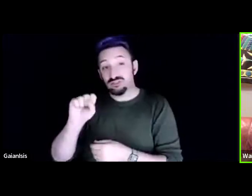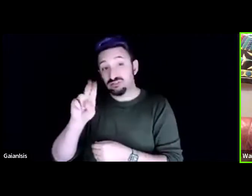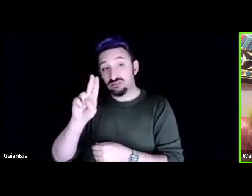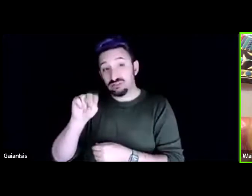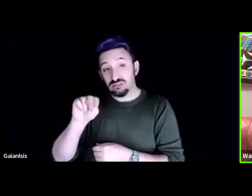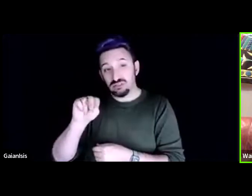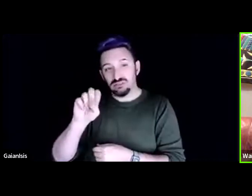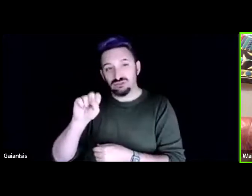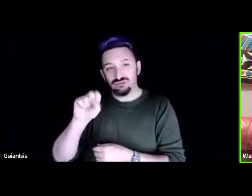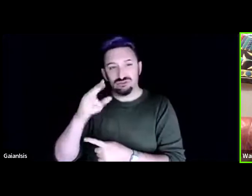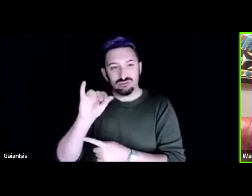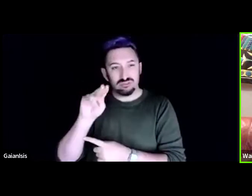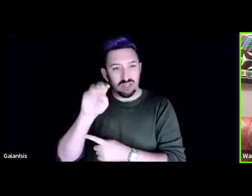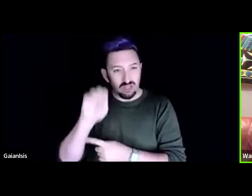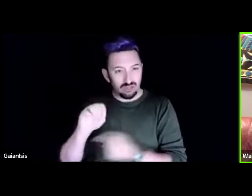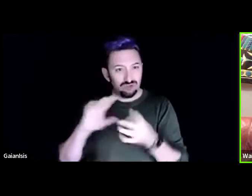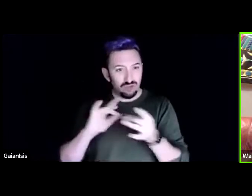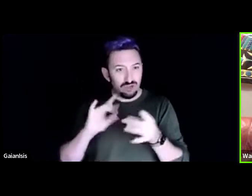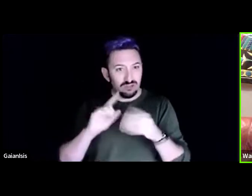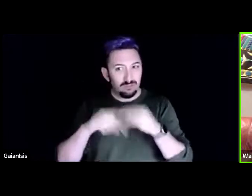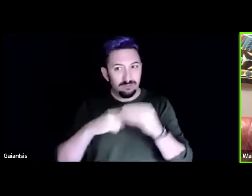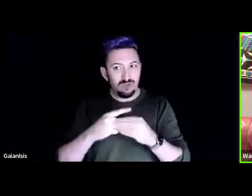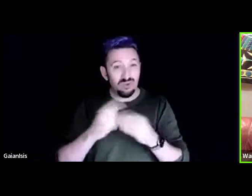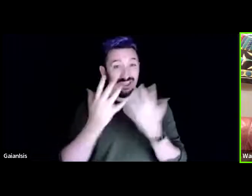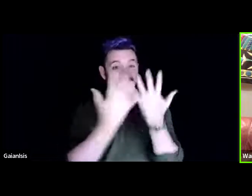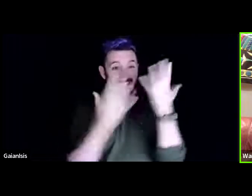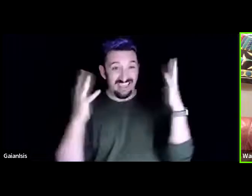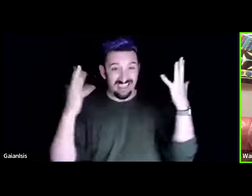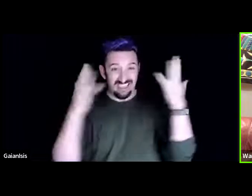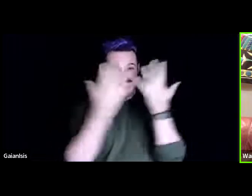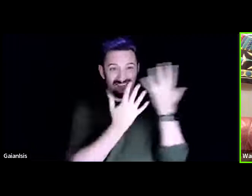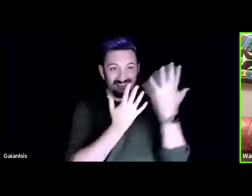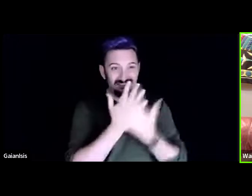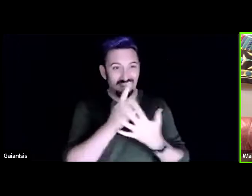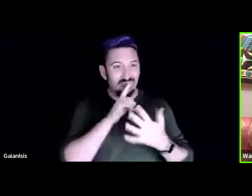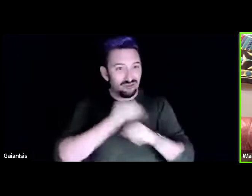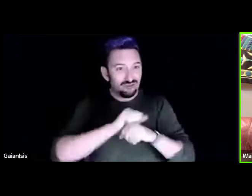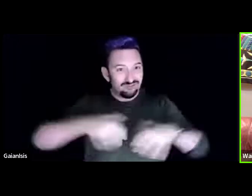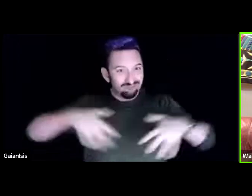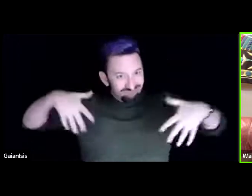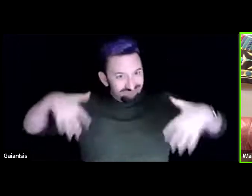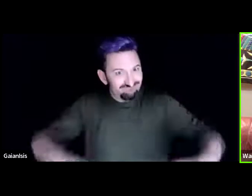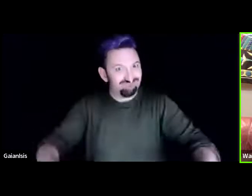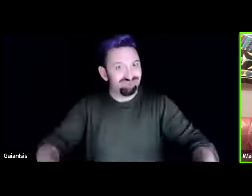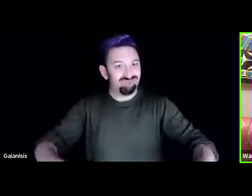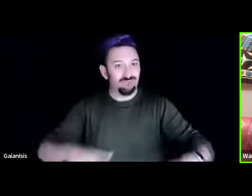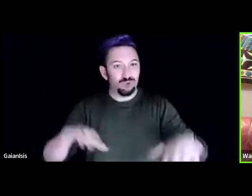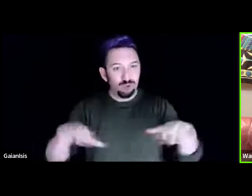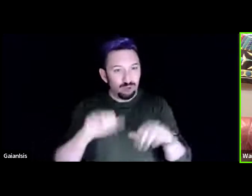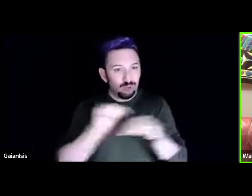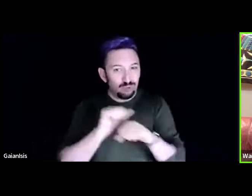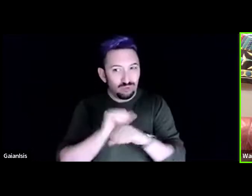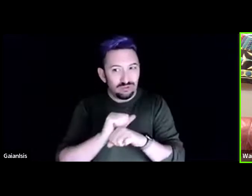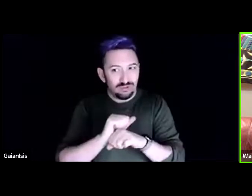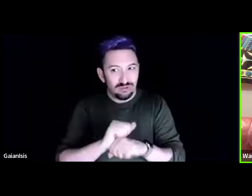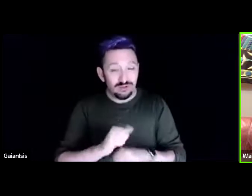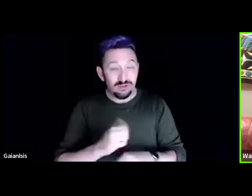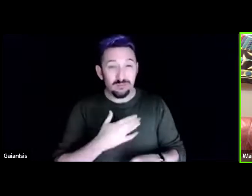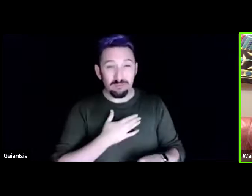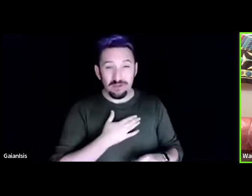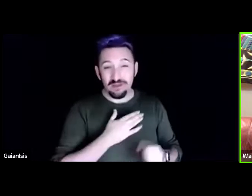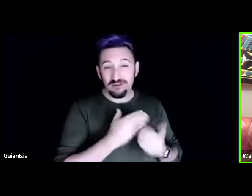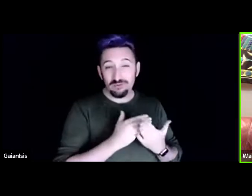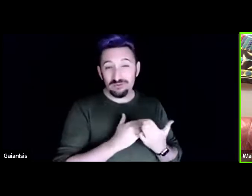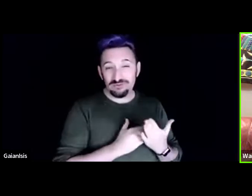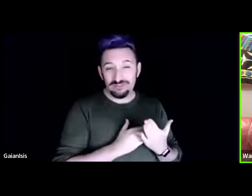putting your hands in the soil what I learned really quickly was put a whole bunch of little badass black